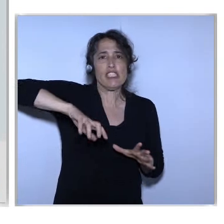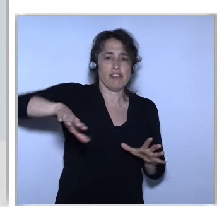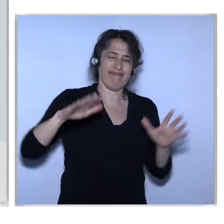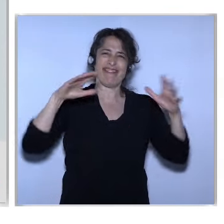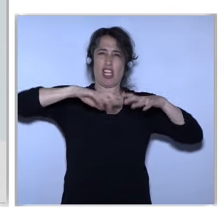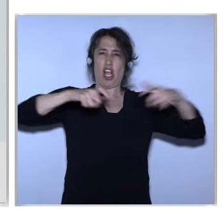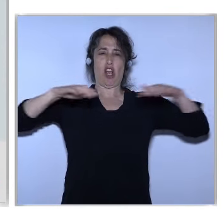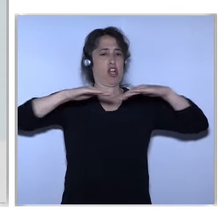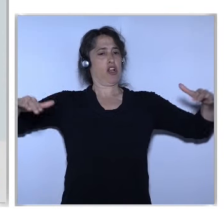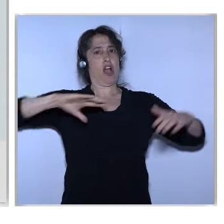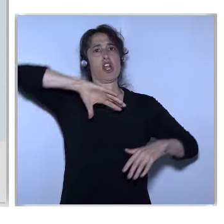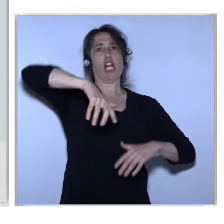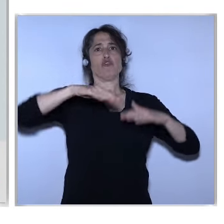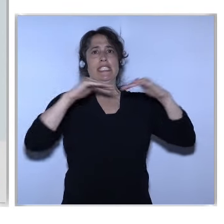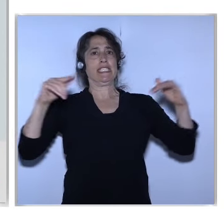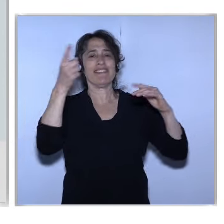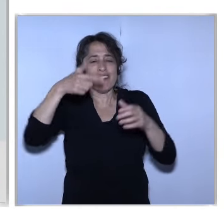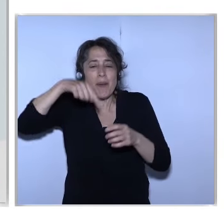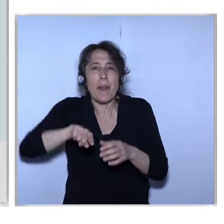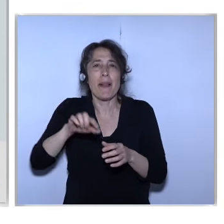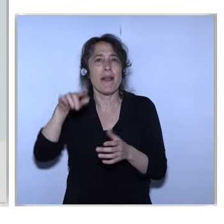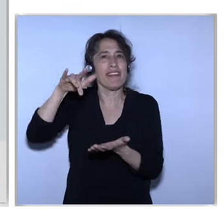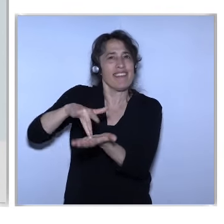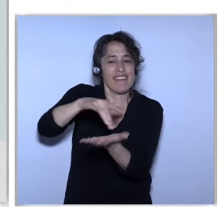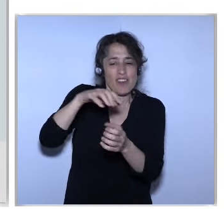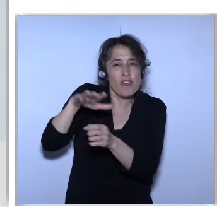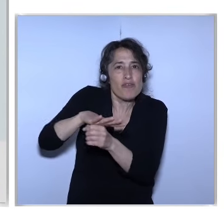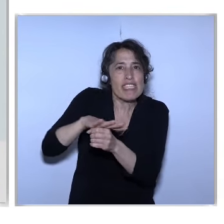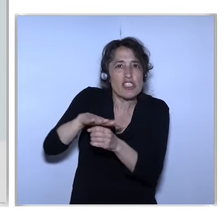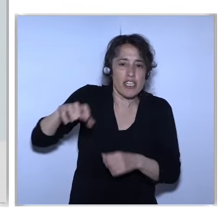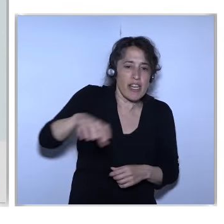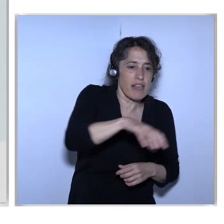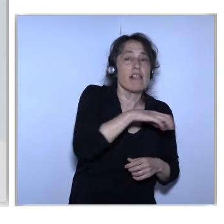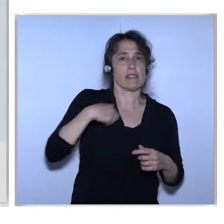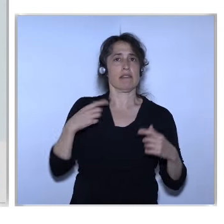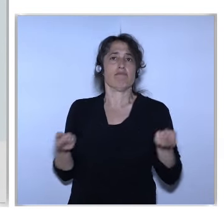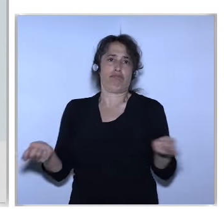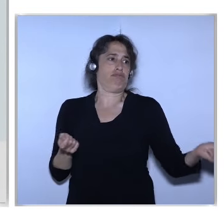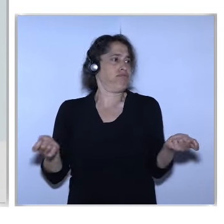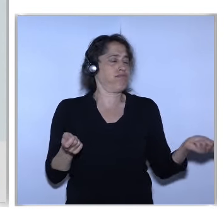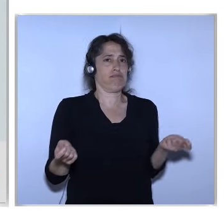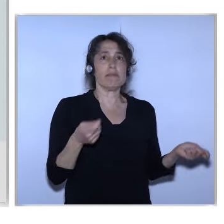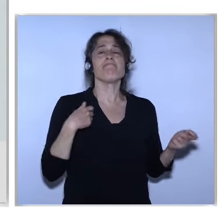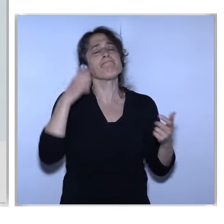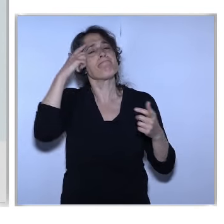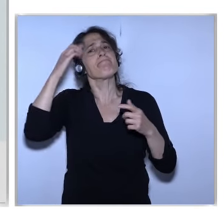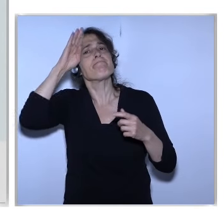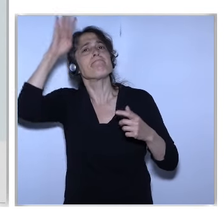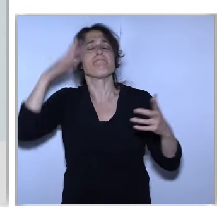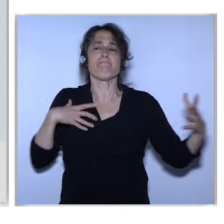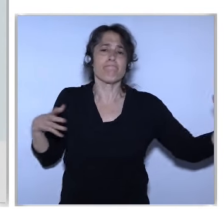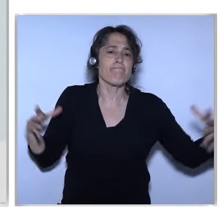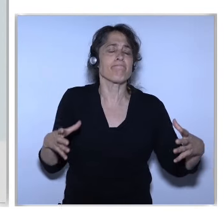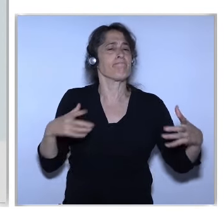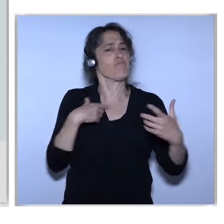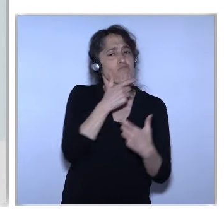Share As Well And Our Target Is To Encourage This Bottom Up Engagement And Innovation And That Means That In Concrete Terms We